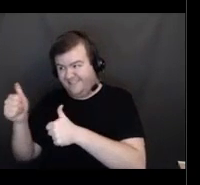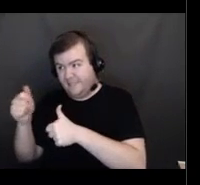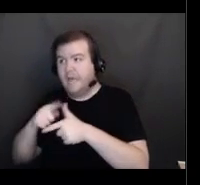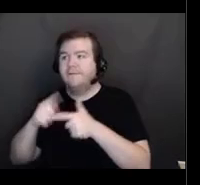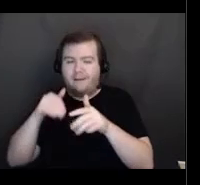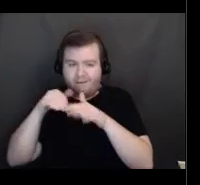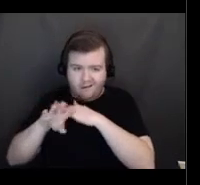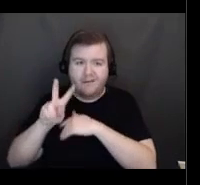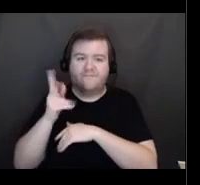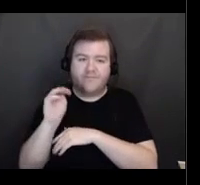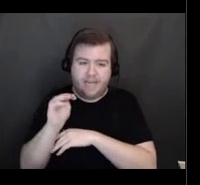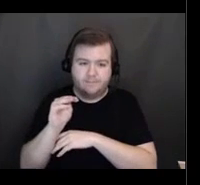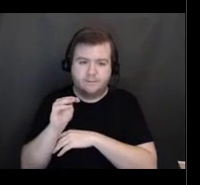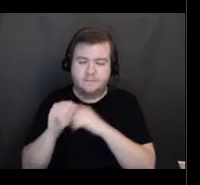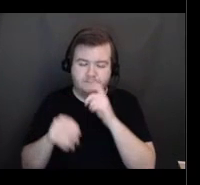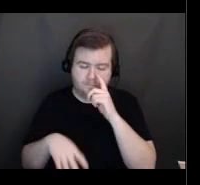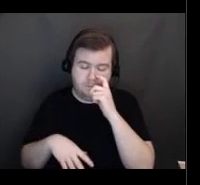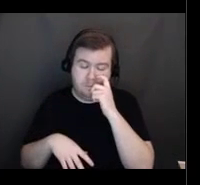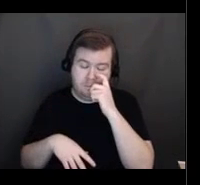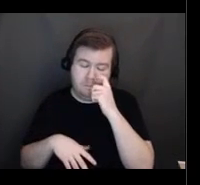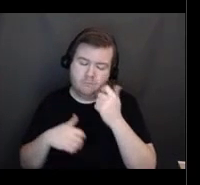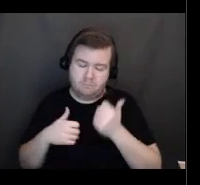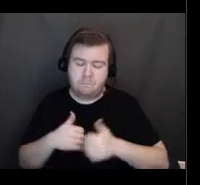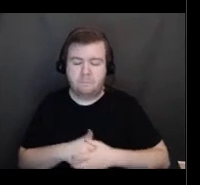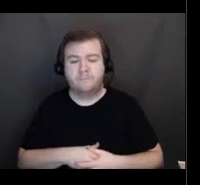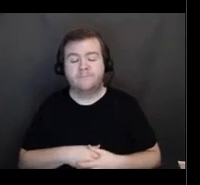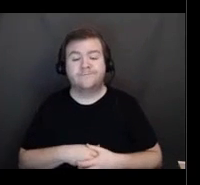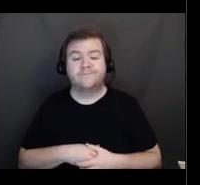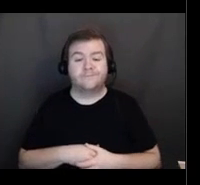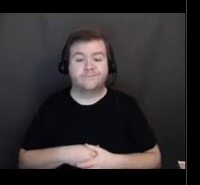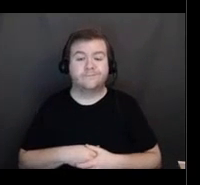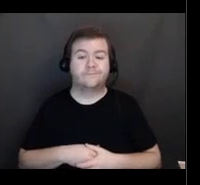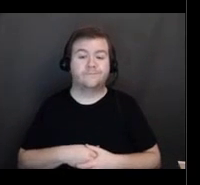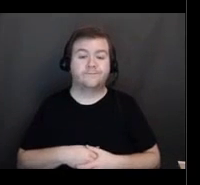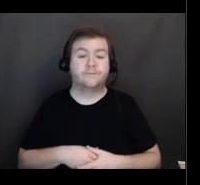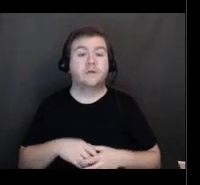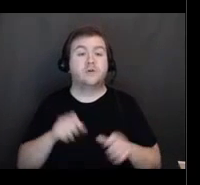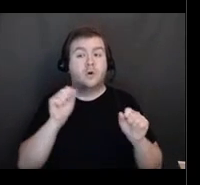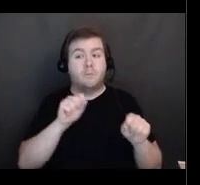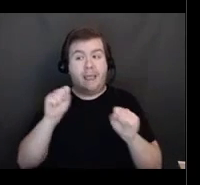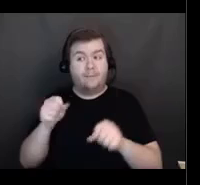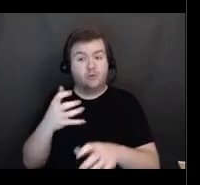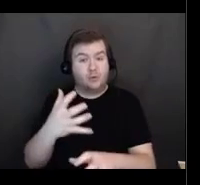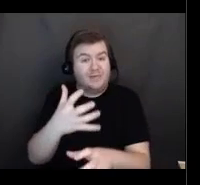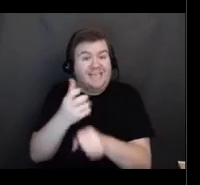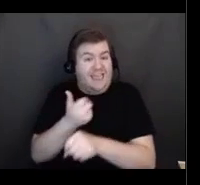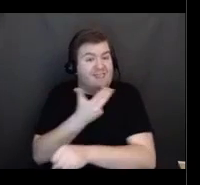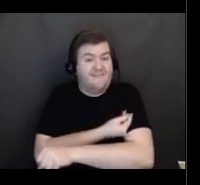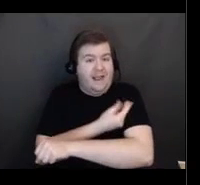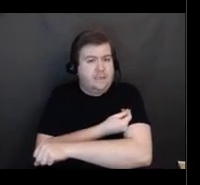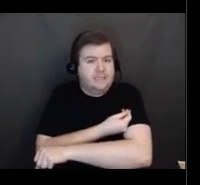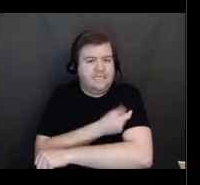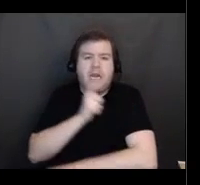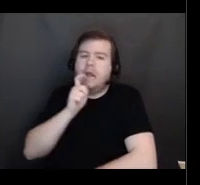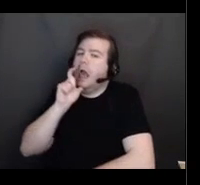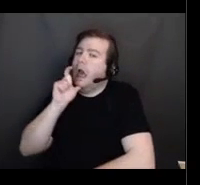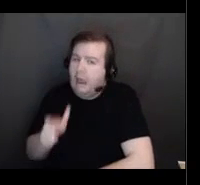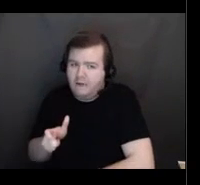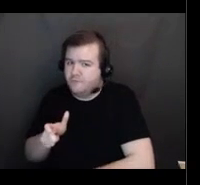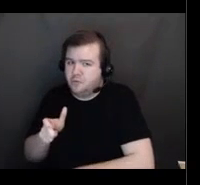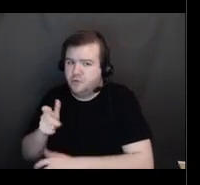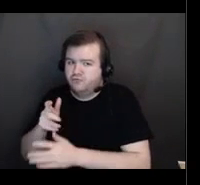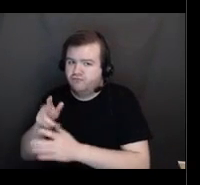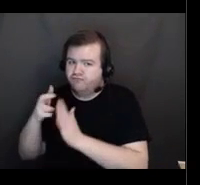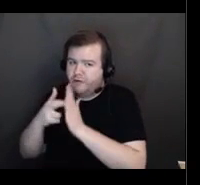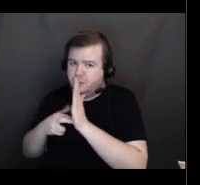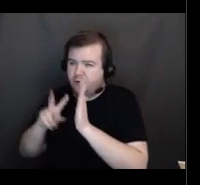They don't need to register in VAMS to receive the vaccine. It is just one of the options. So if somebody